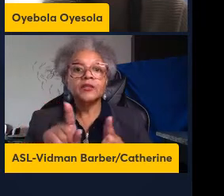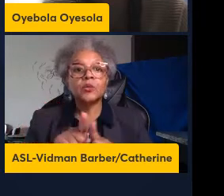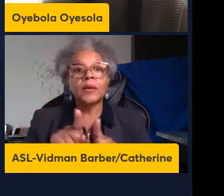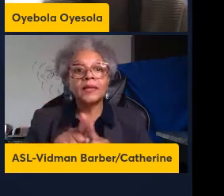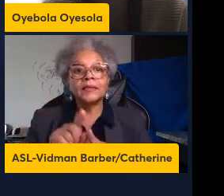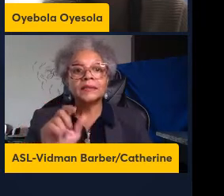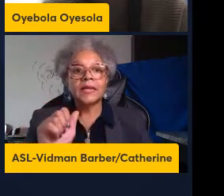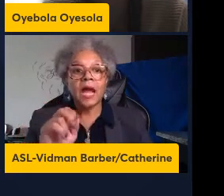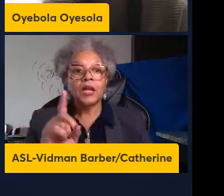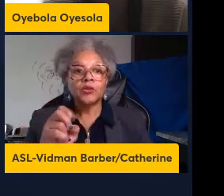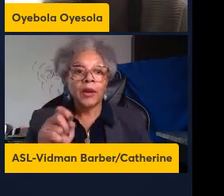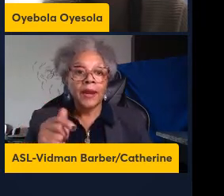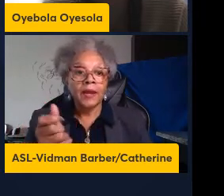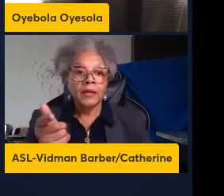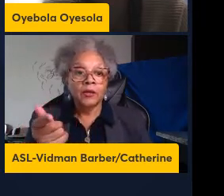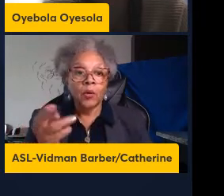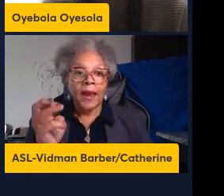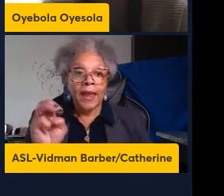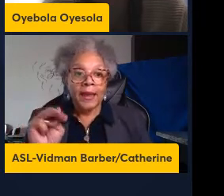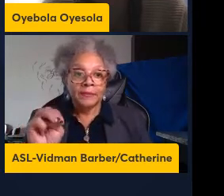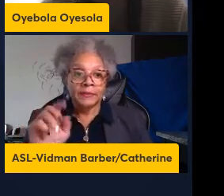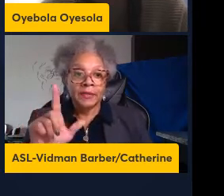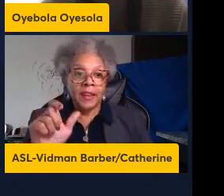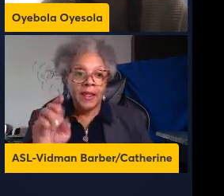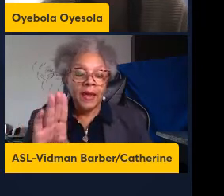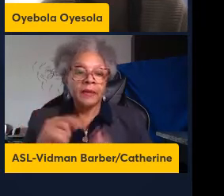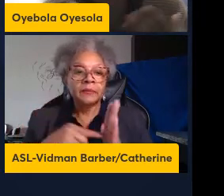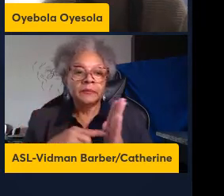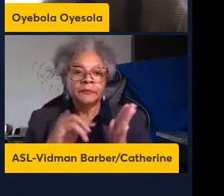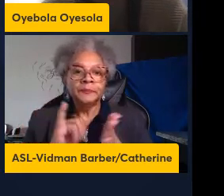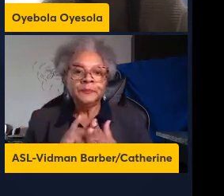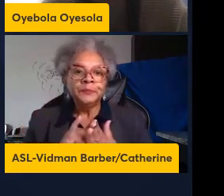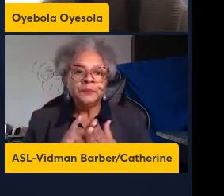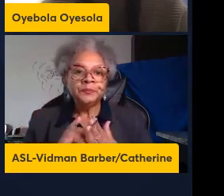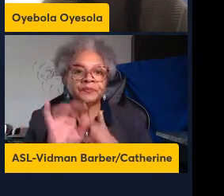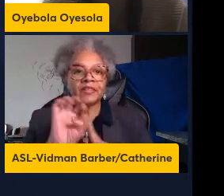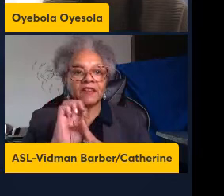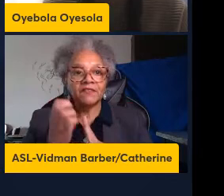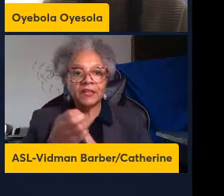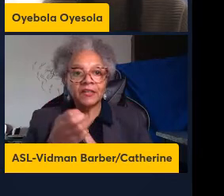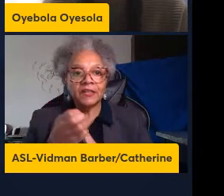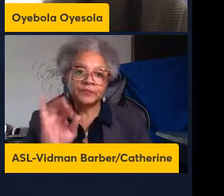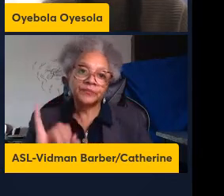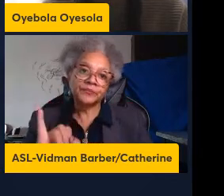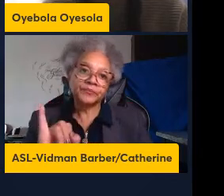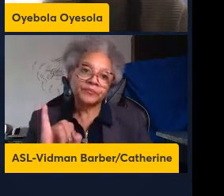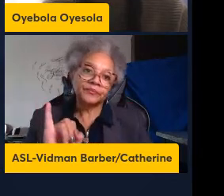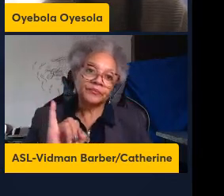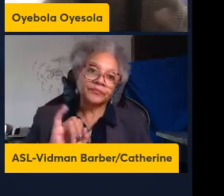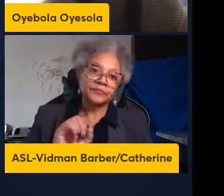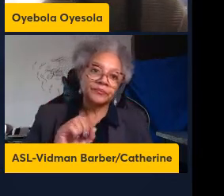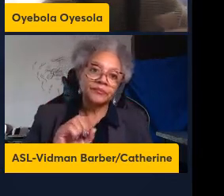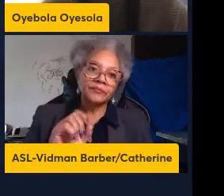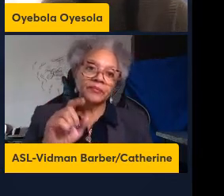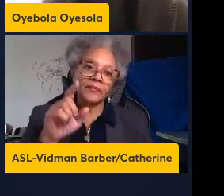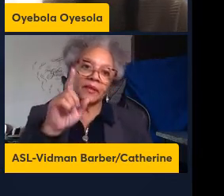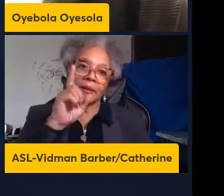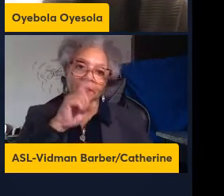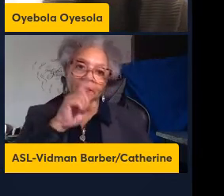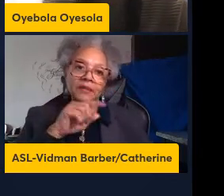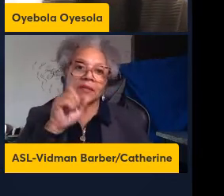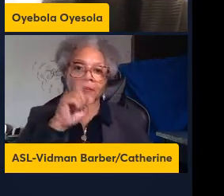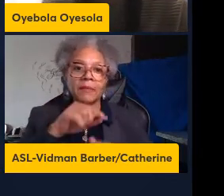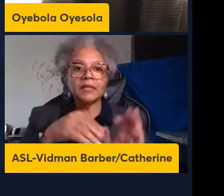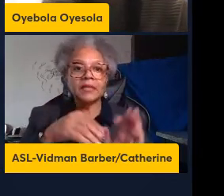has also shown that environment of an individual or mice in mice models